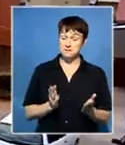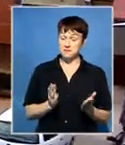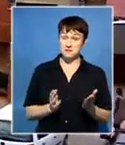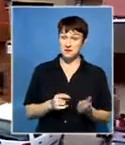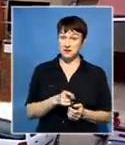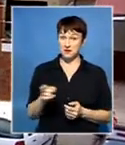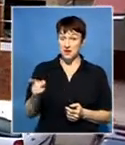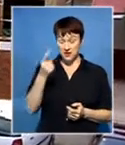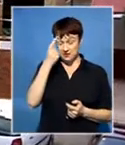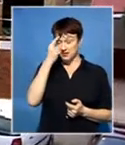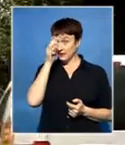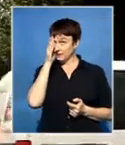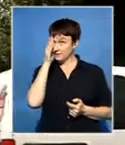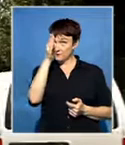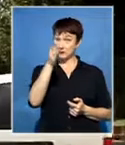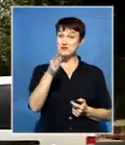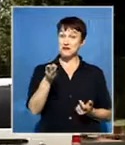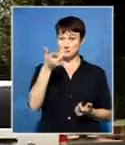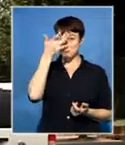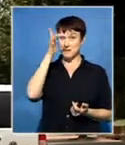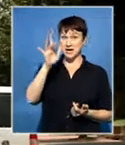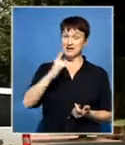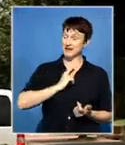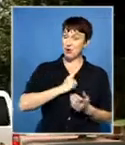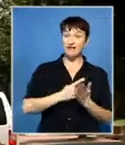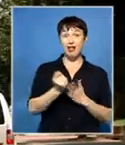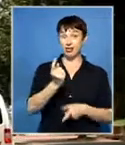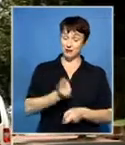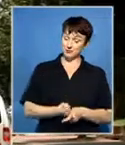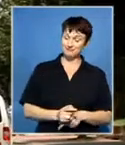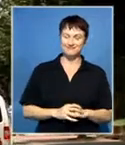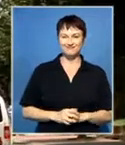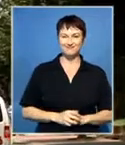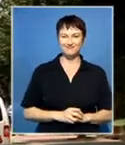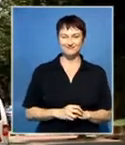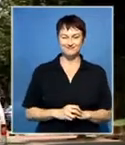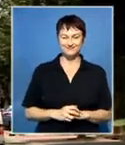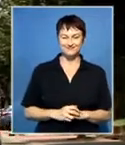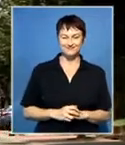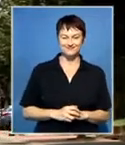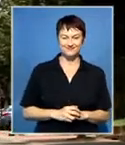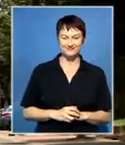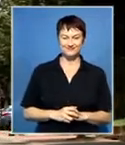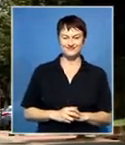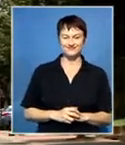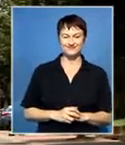they're a street ahead. Chris Alder-Lewis, SABC News, Vilakazi Street in Soweto. Alder-Lewis, Chris Alder